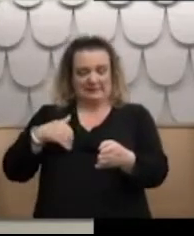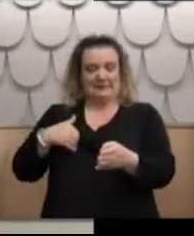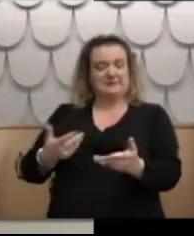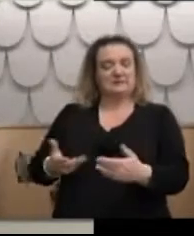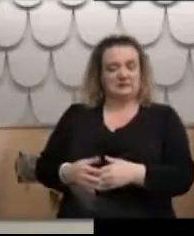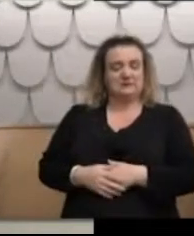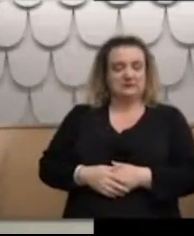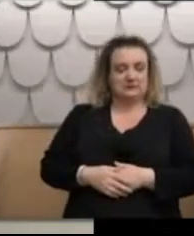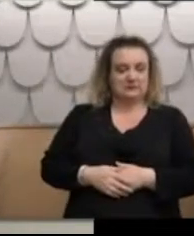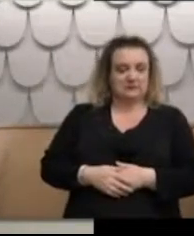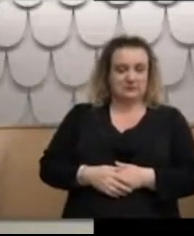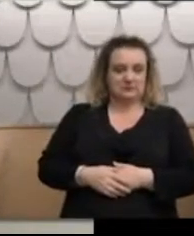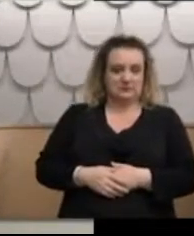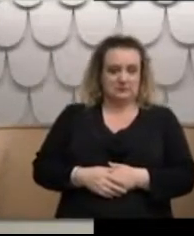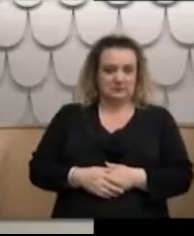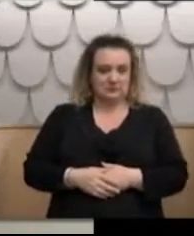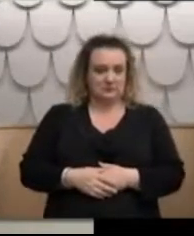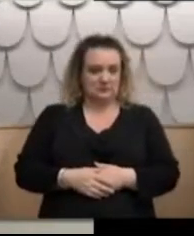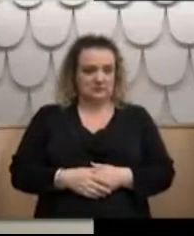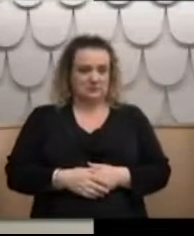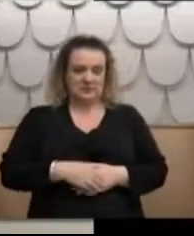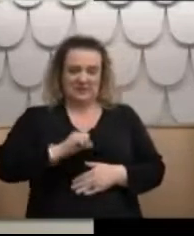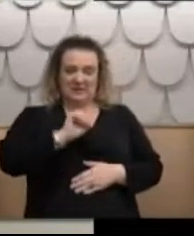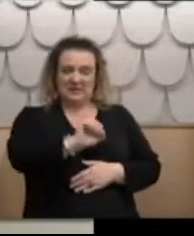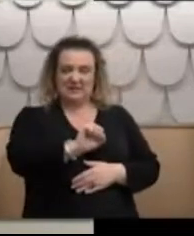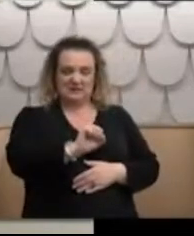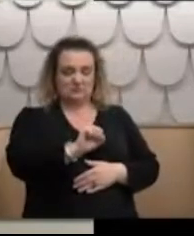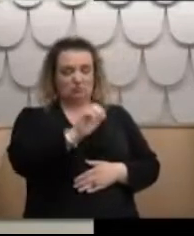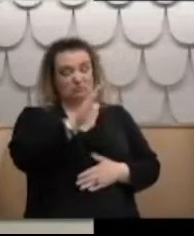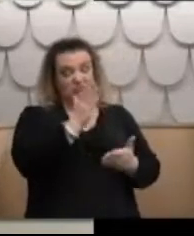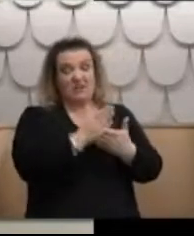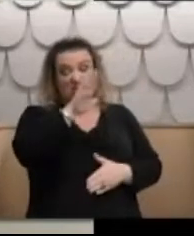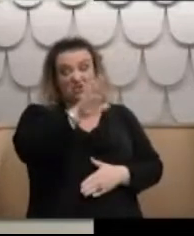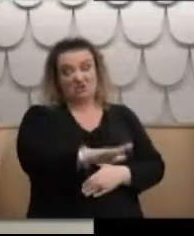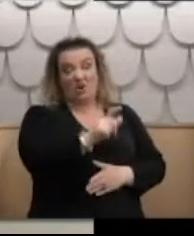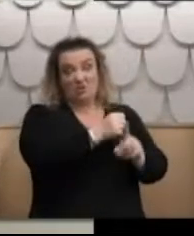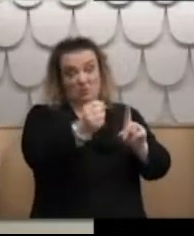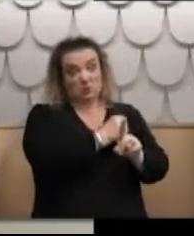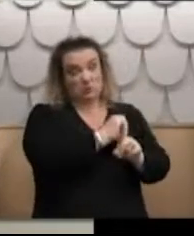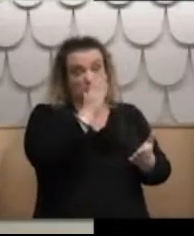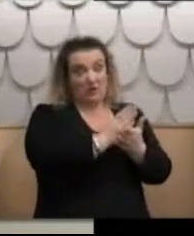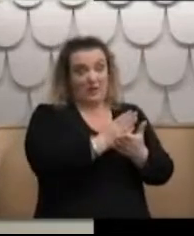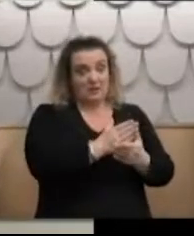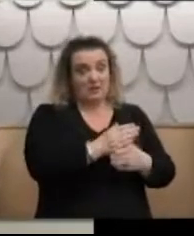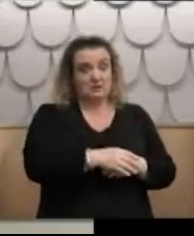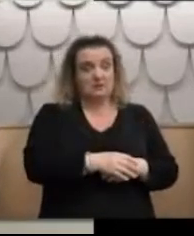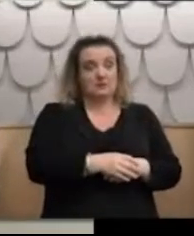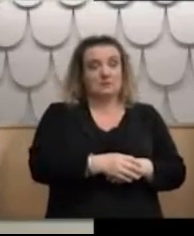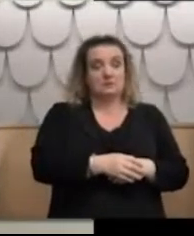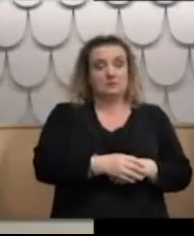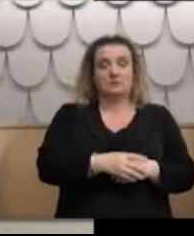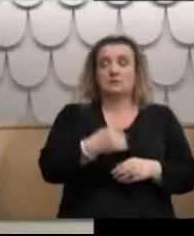I suspect he meant child abuse in a way described above. Dr Licks' letter to Hokeo principal dated